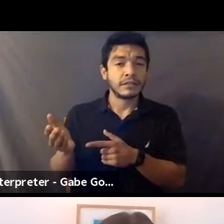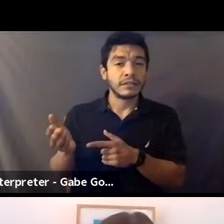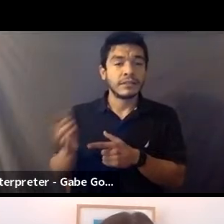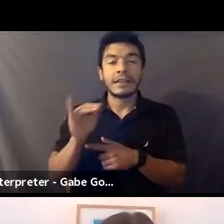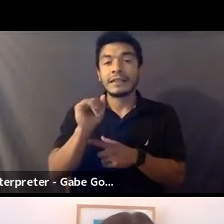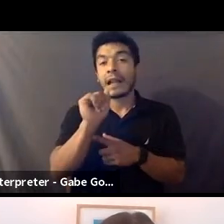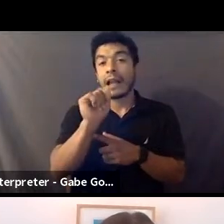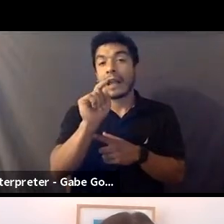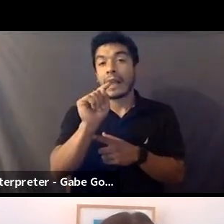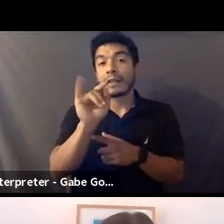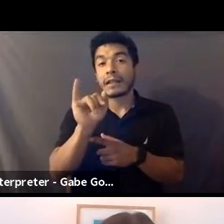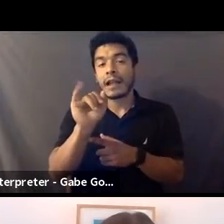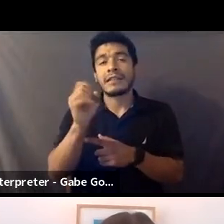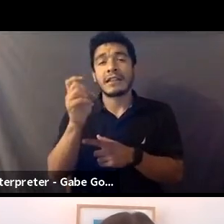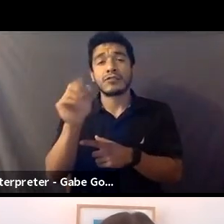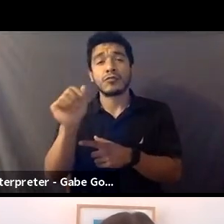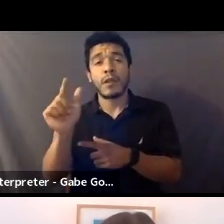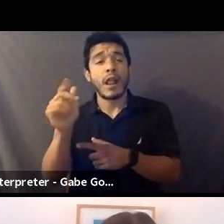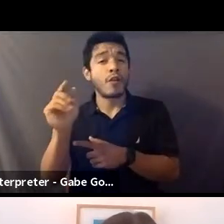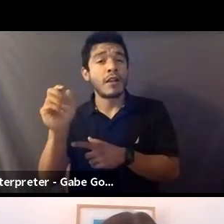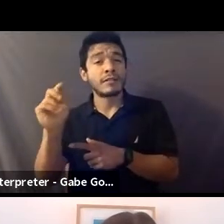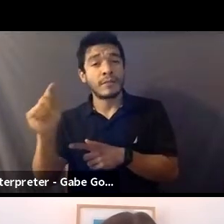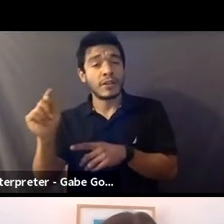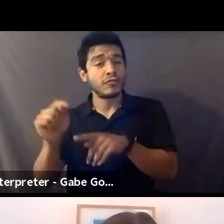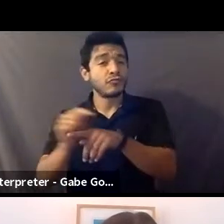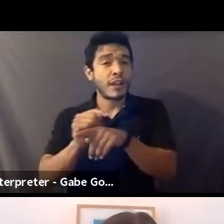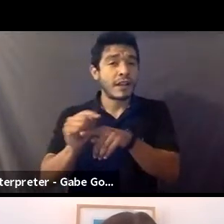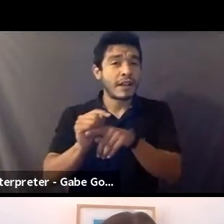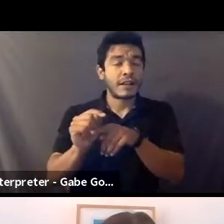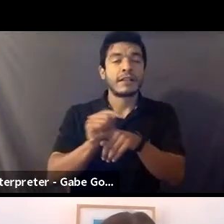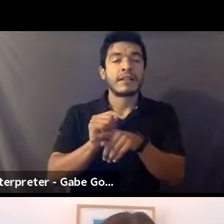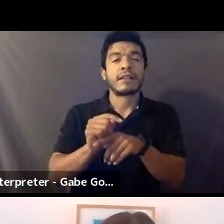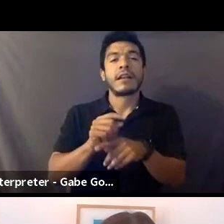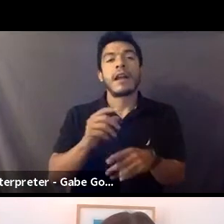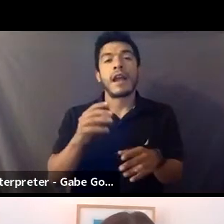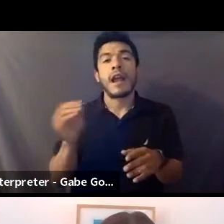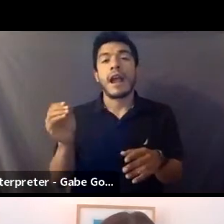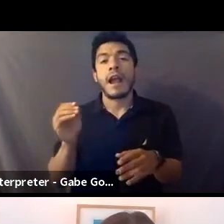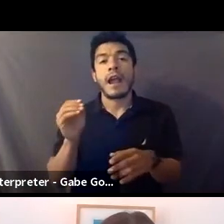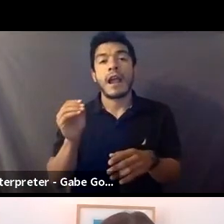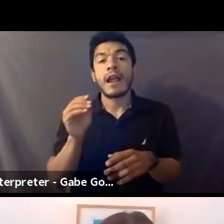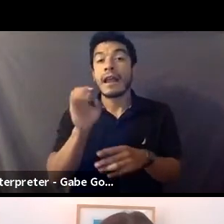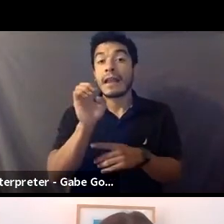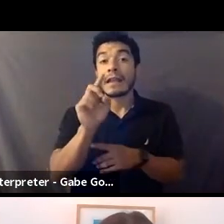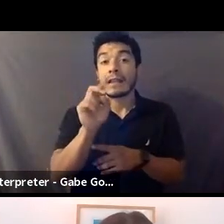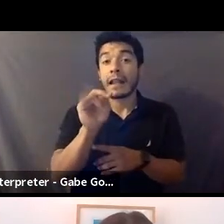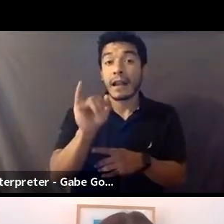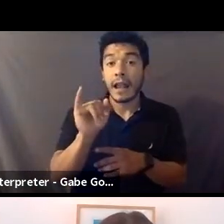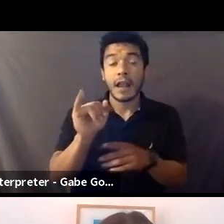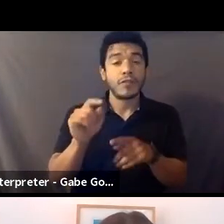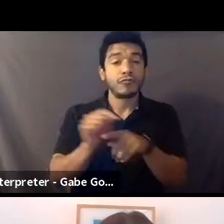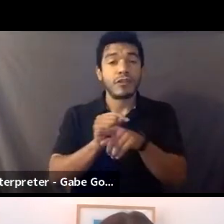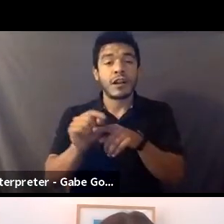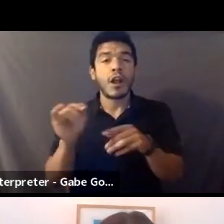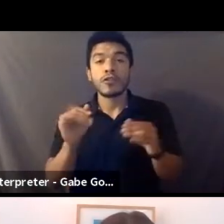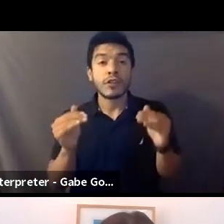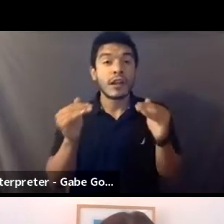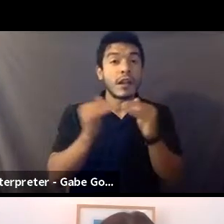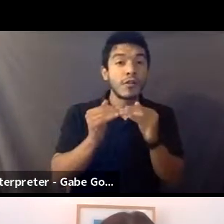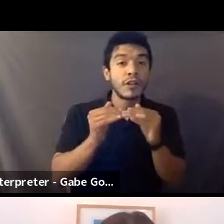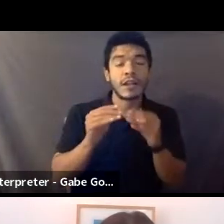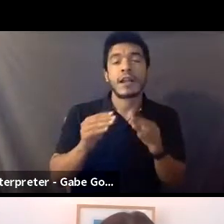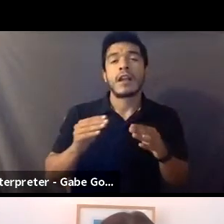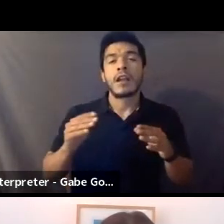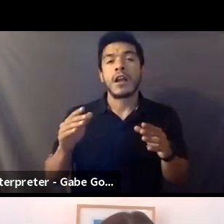anti-sexual harassment training, anti-harassment training in general, but also, um, ED&I training, equity, uh, diversity and inclusion